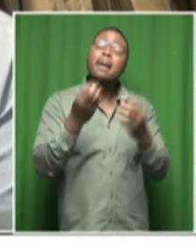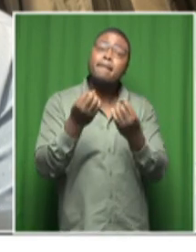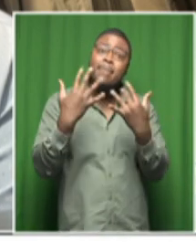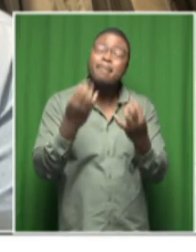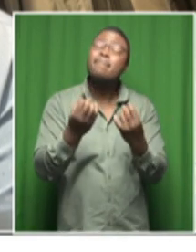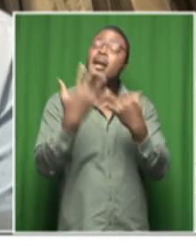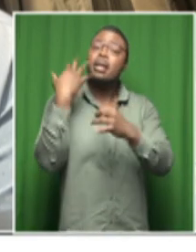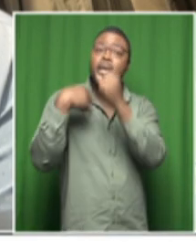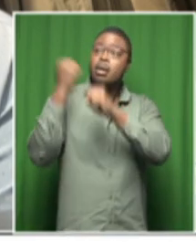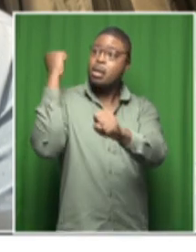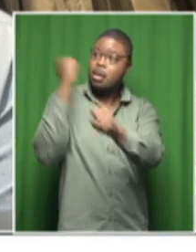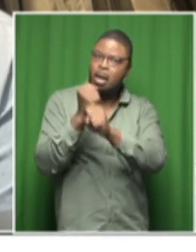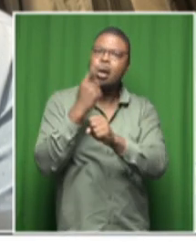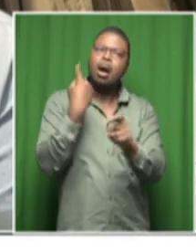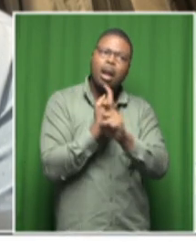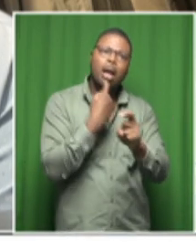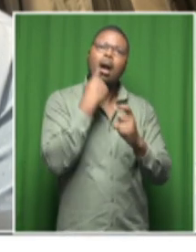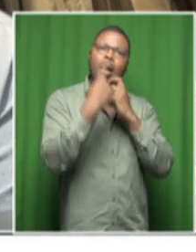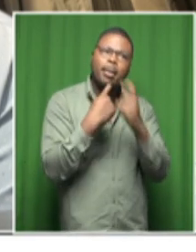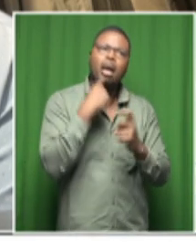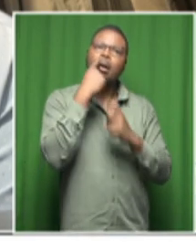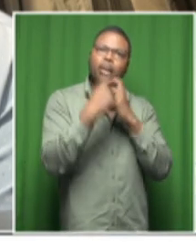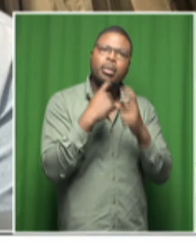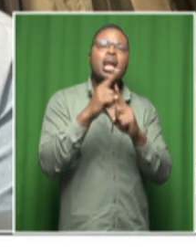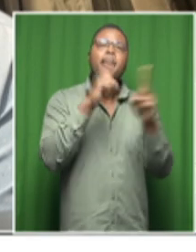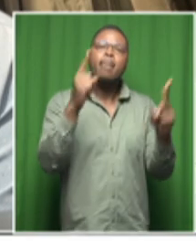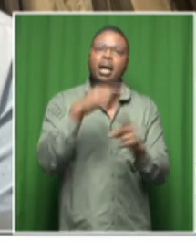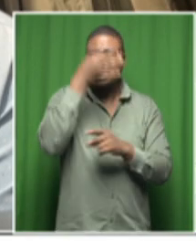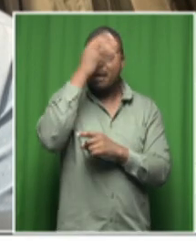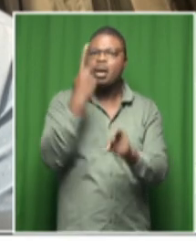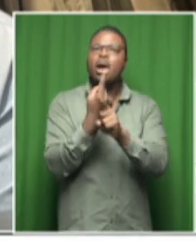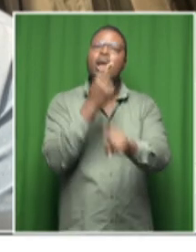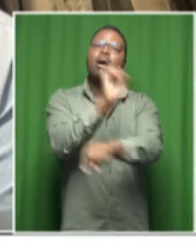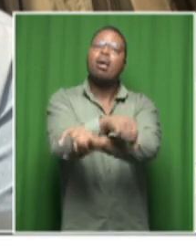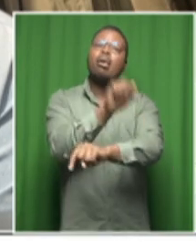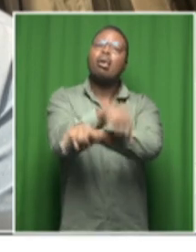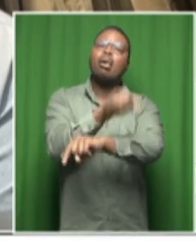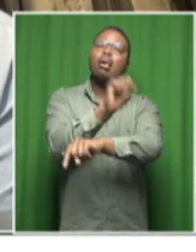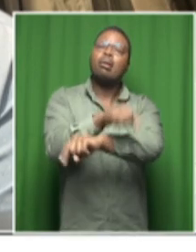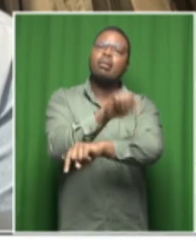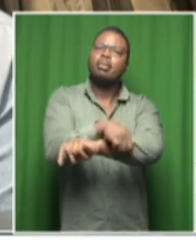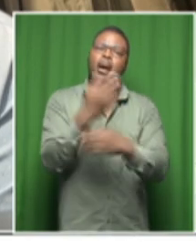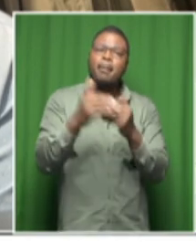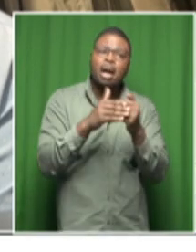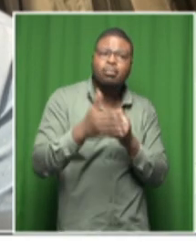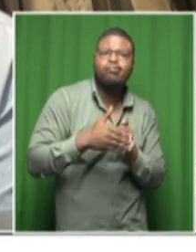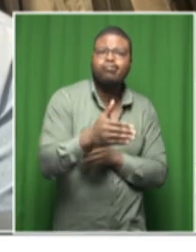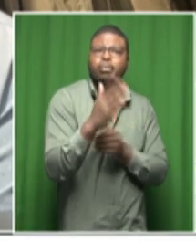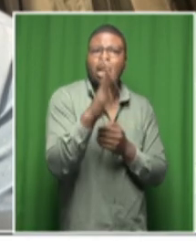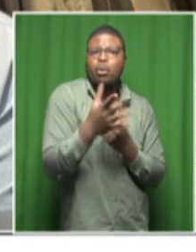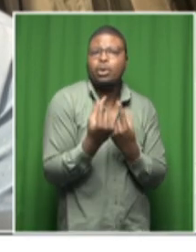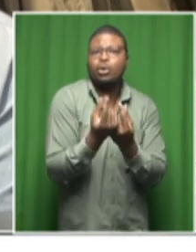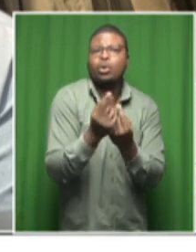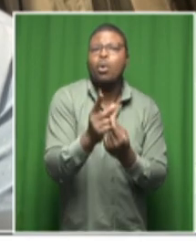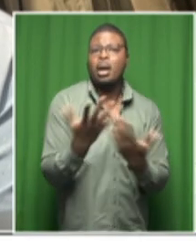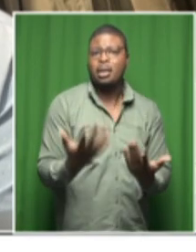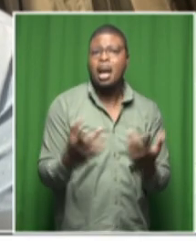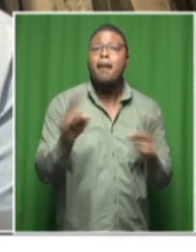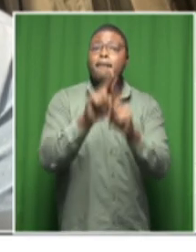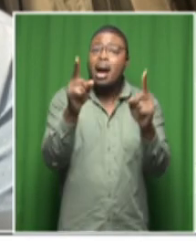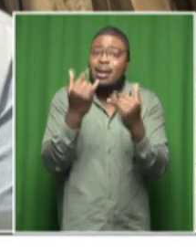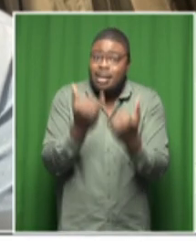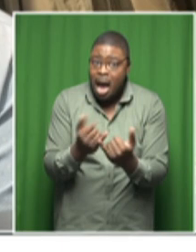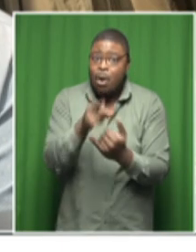years ago you know when are we going to get to the bottom of that i suppose this isn't the platform right now we need to take an in depth